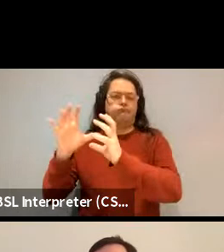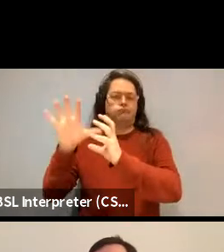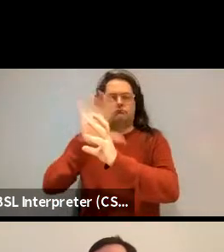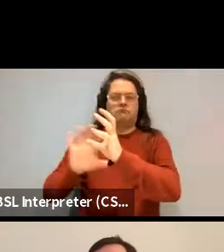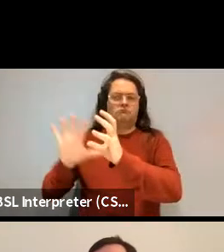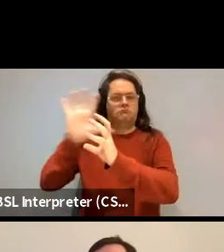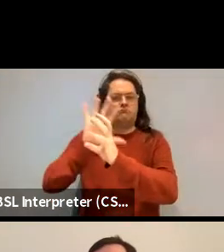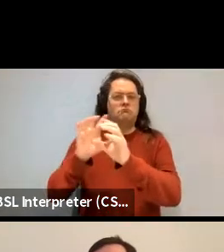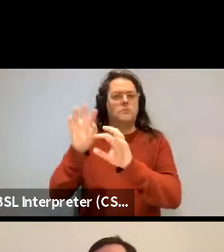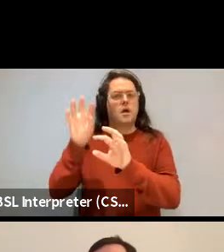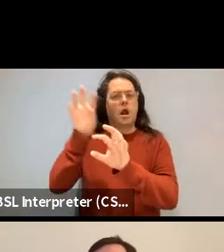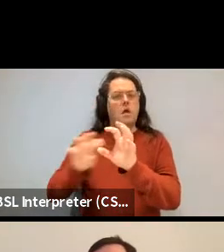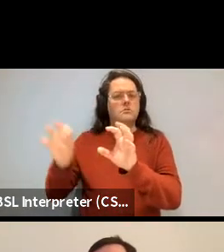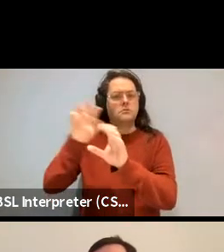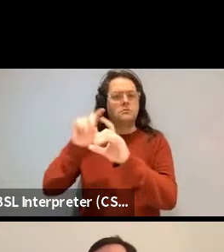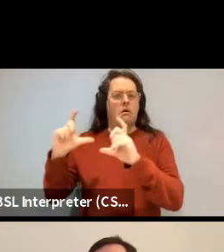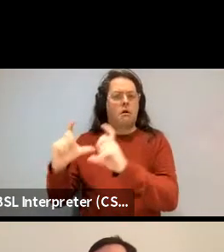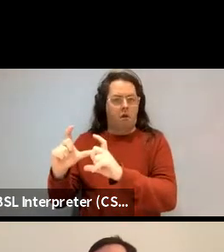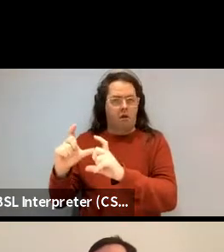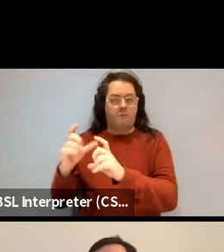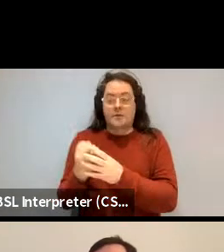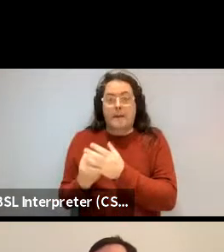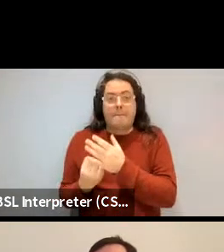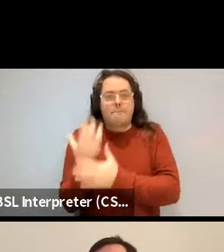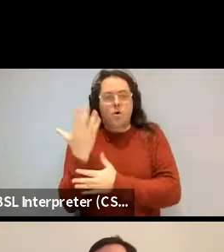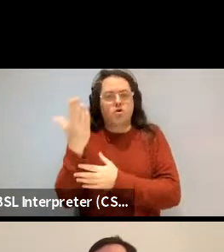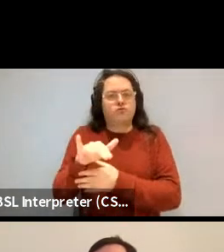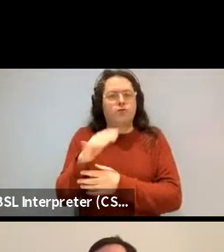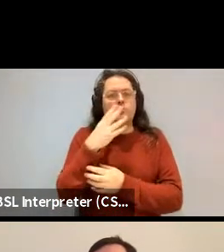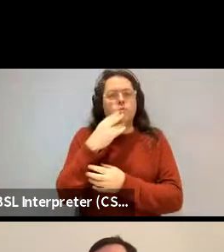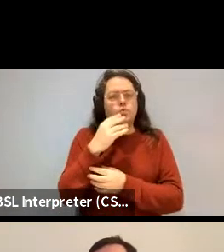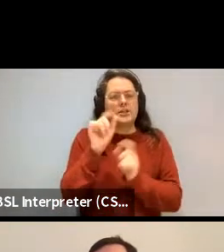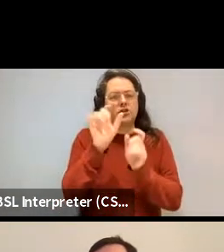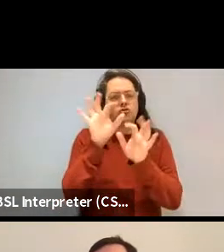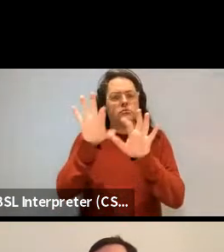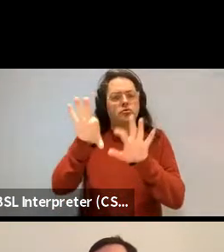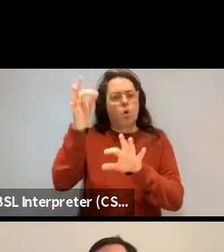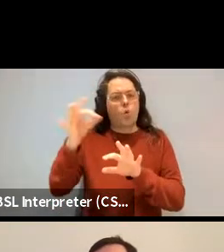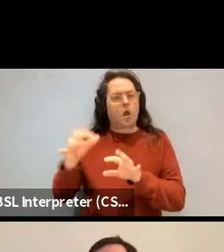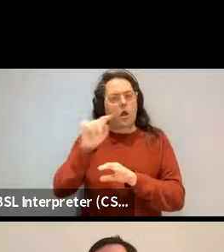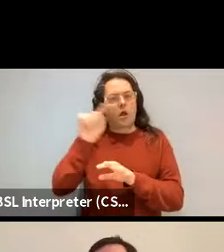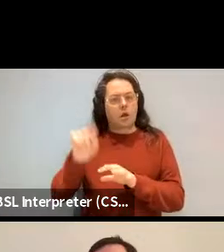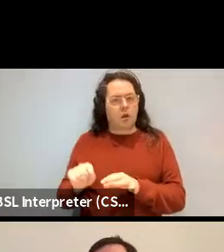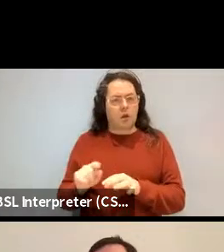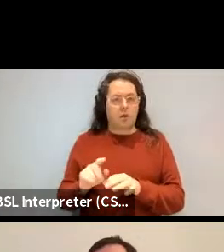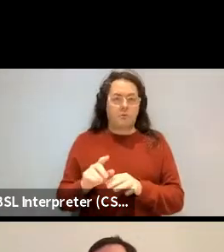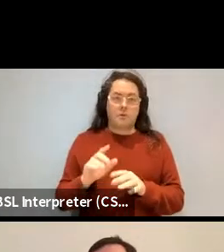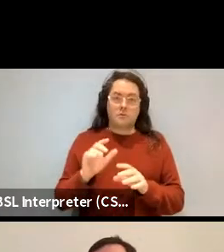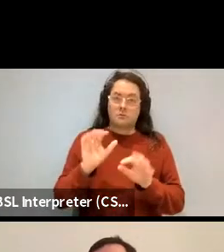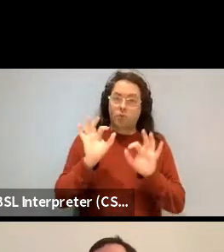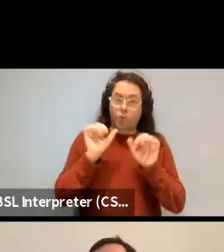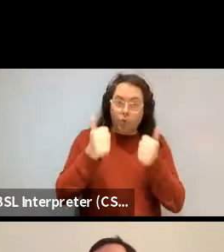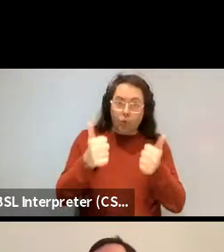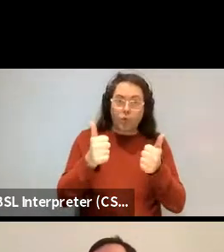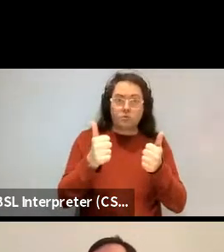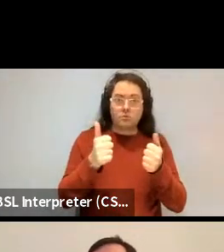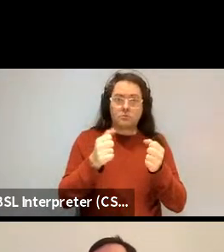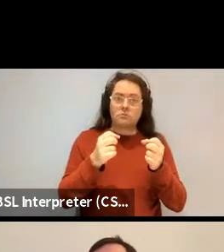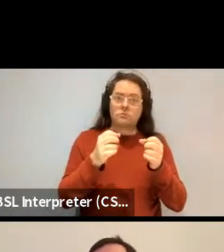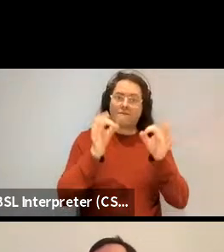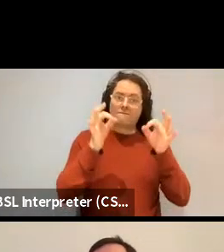you know, the, the constructions are emergent. So I don't think we have a good formalism really.